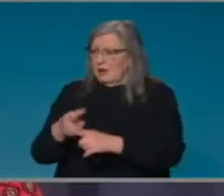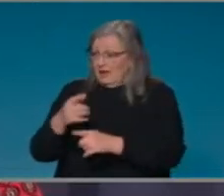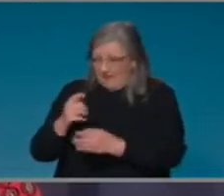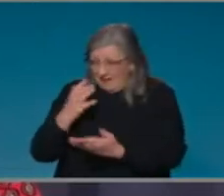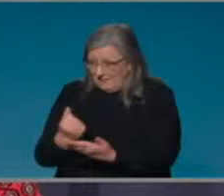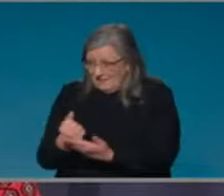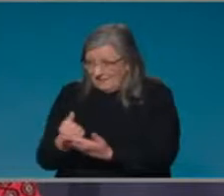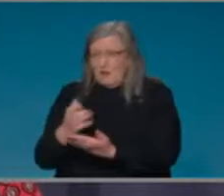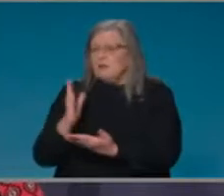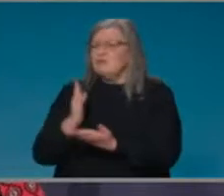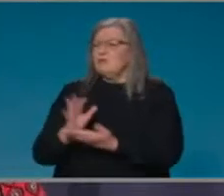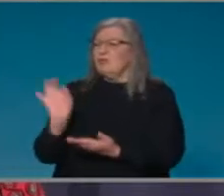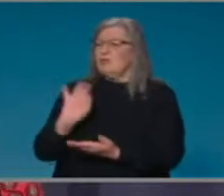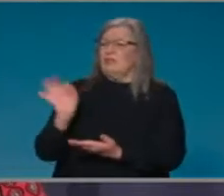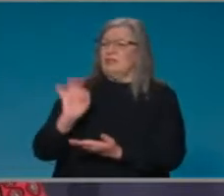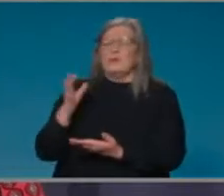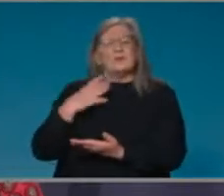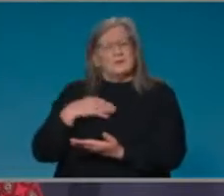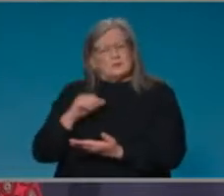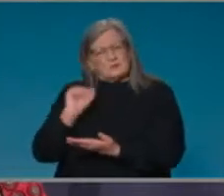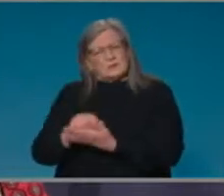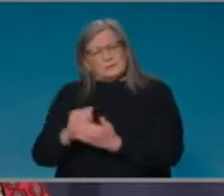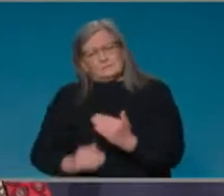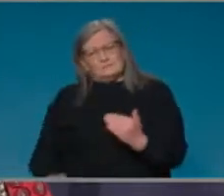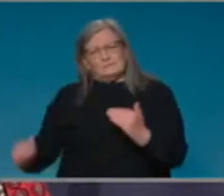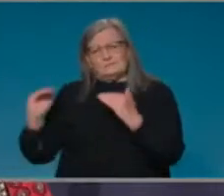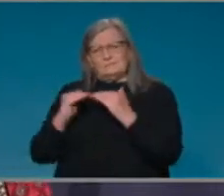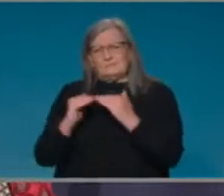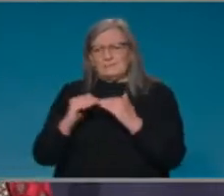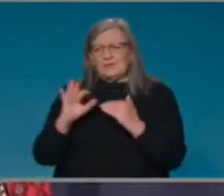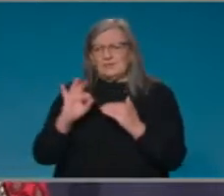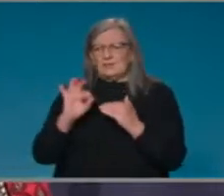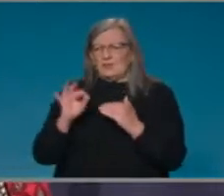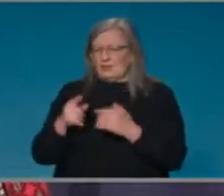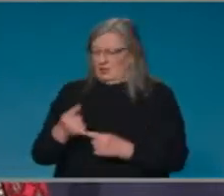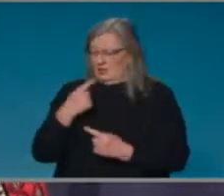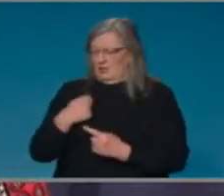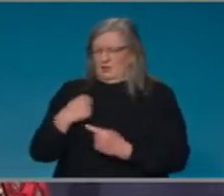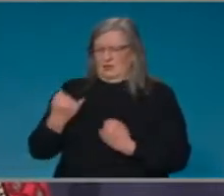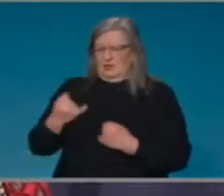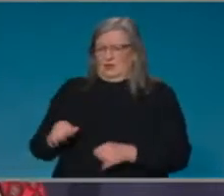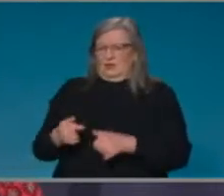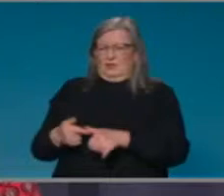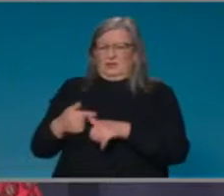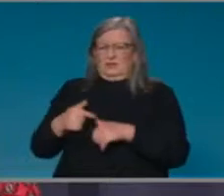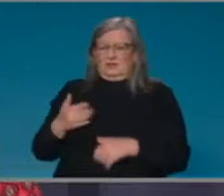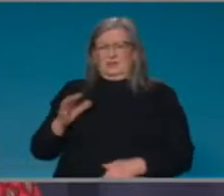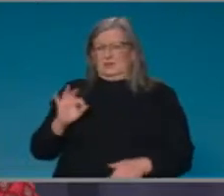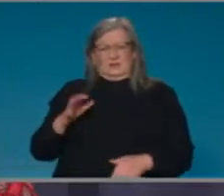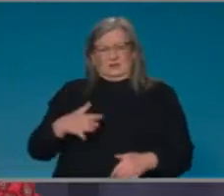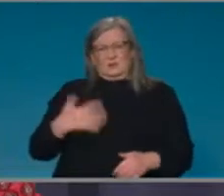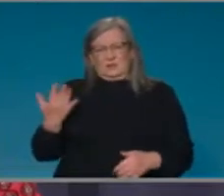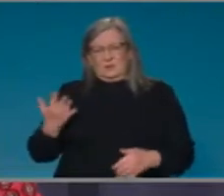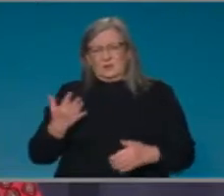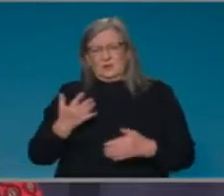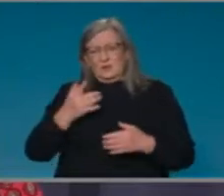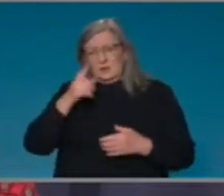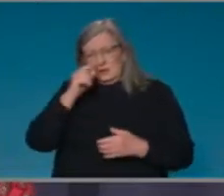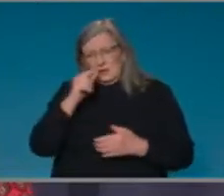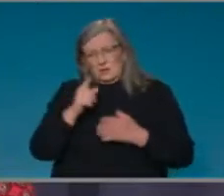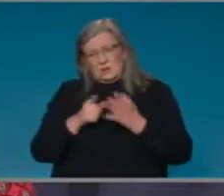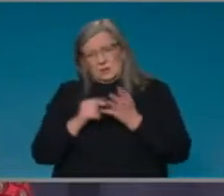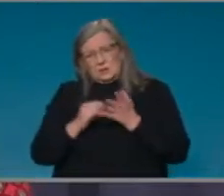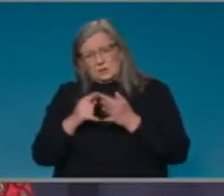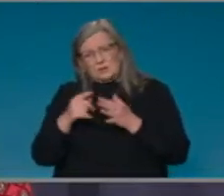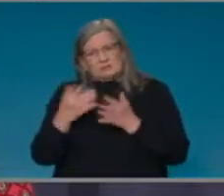requirements of the TGA and their reliability, and then how you actually use them, whether it's in aged care or other workplaces, to